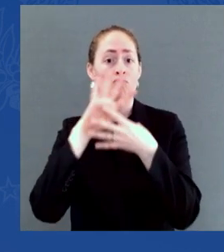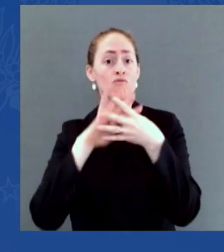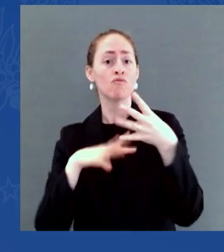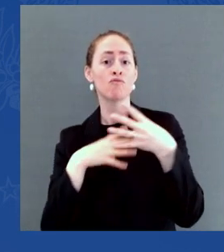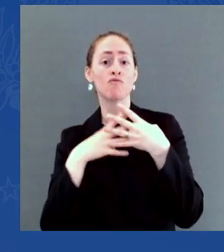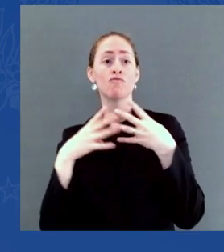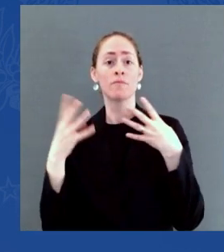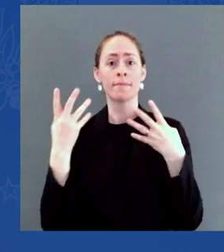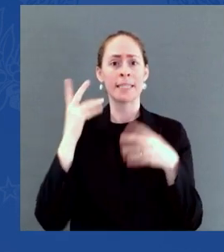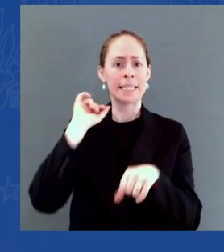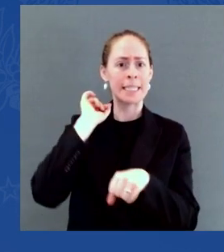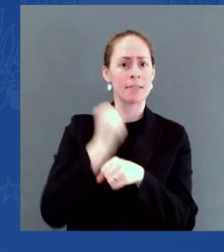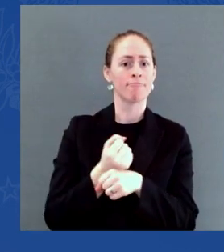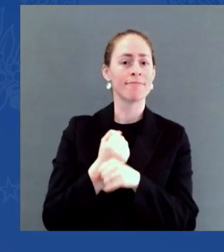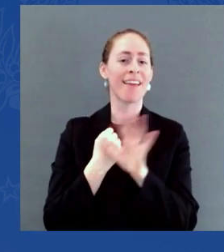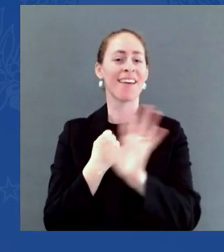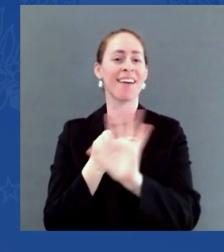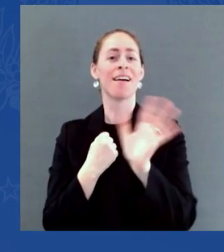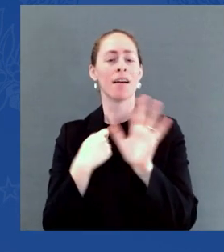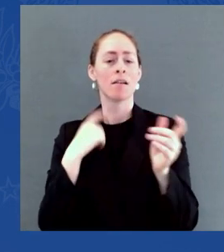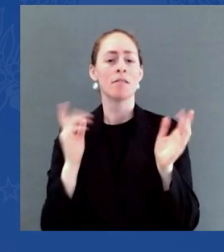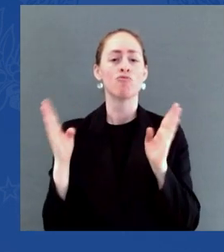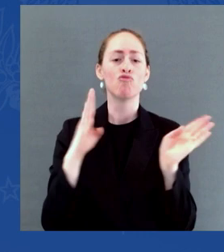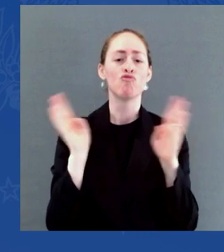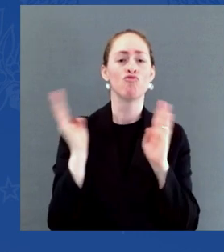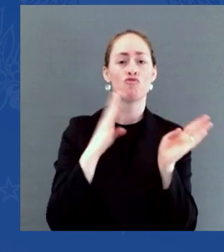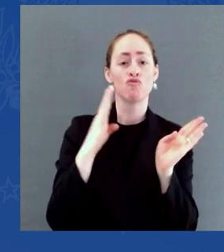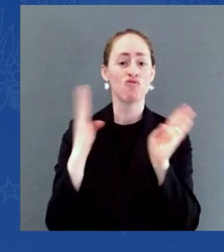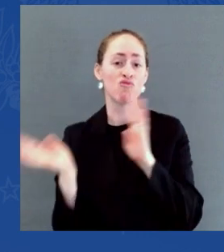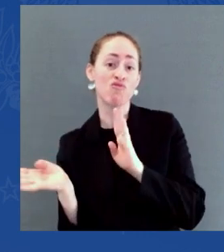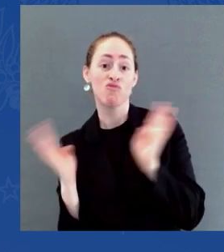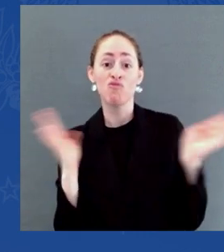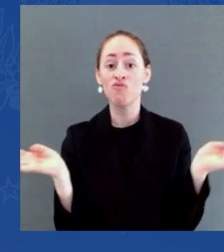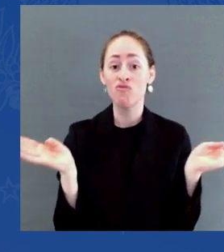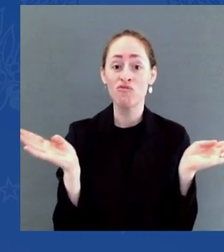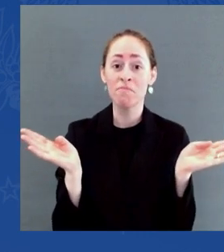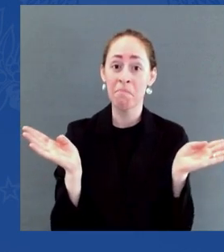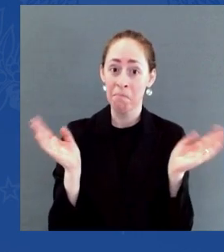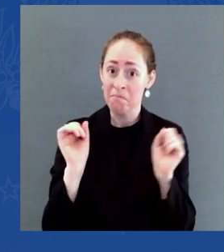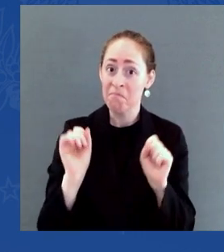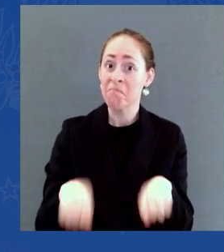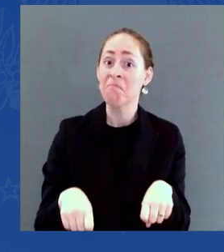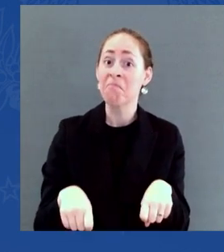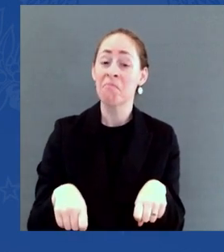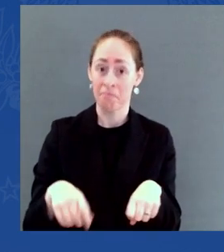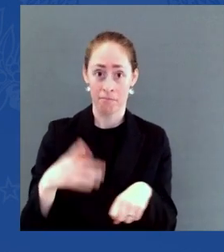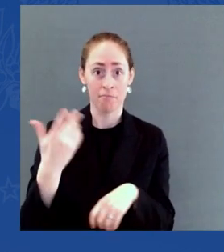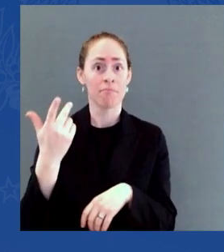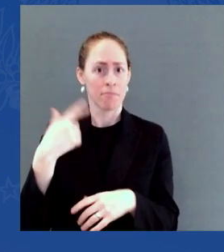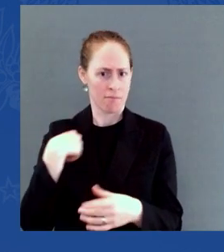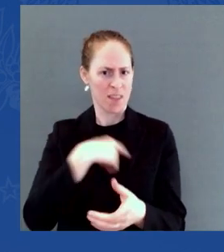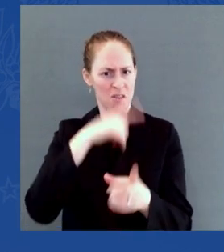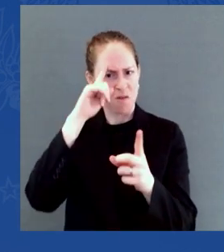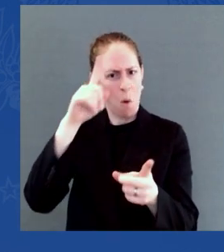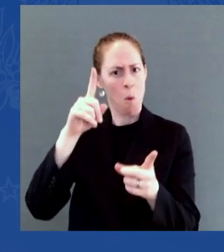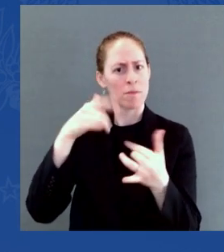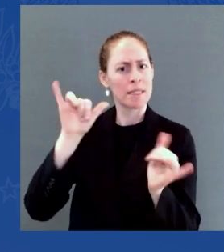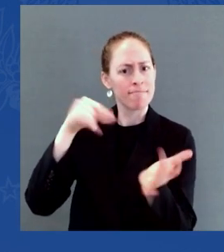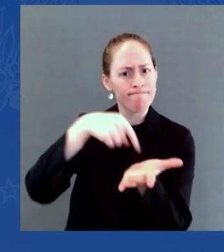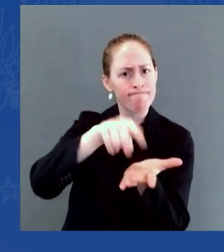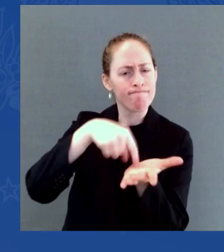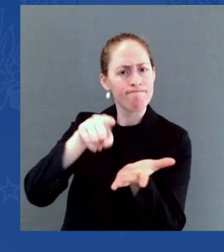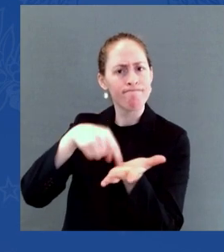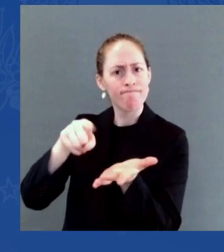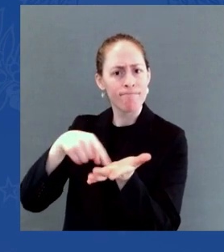food, and medical supplies. Paired with these important safety measures, all of them are going to help move goods more